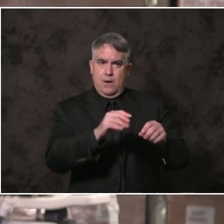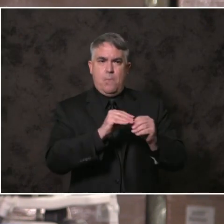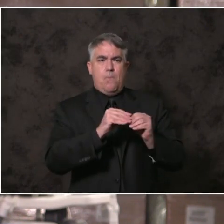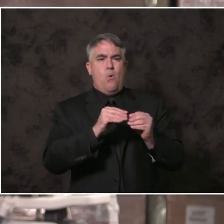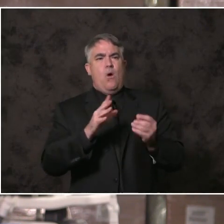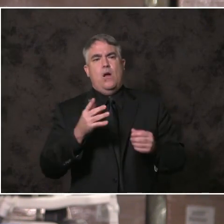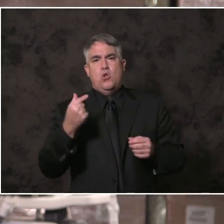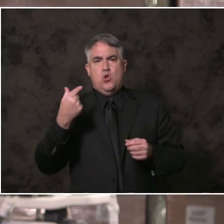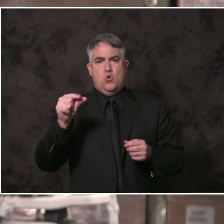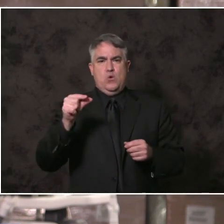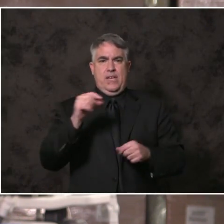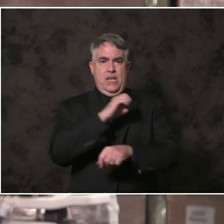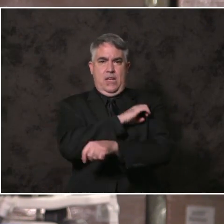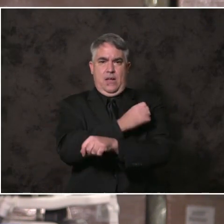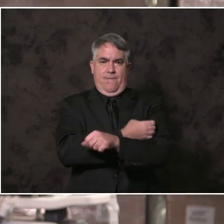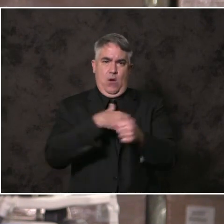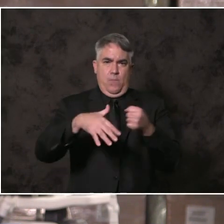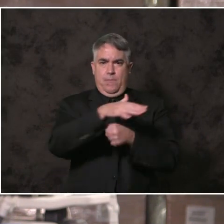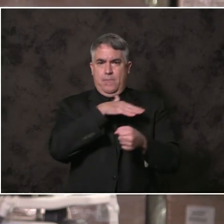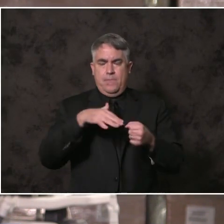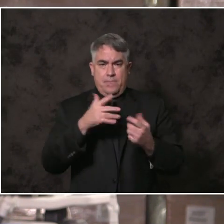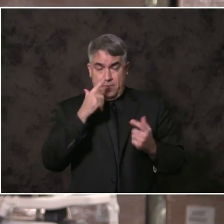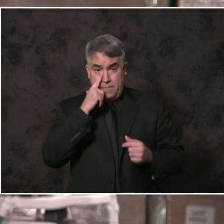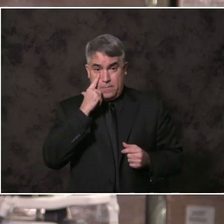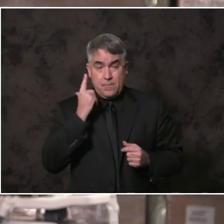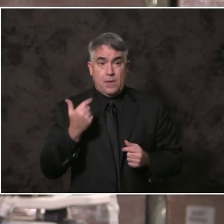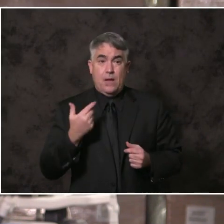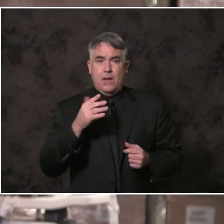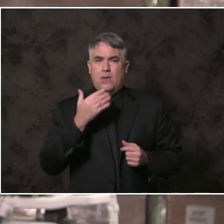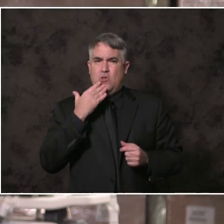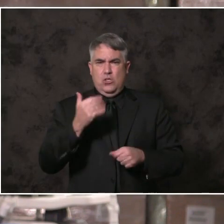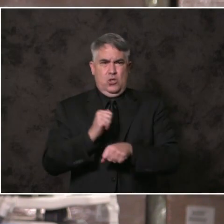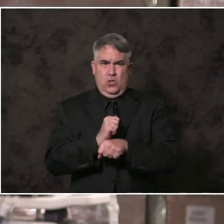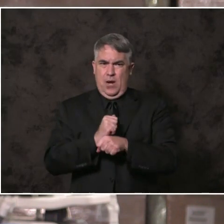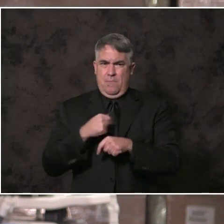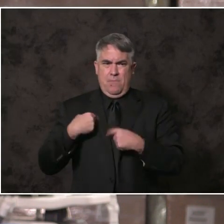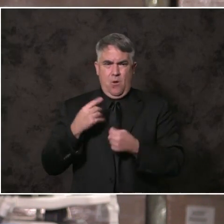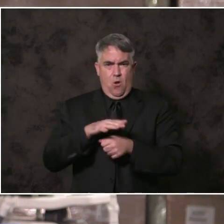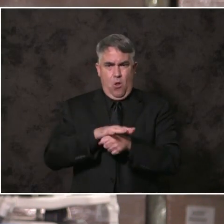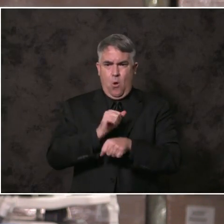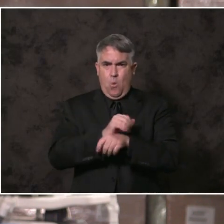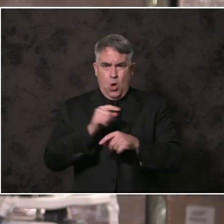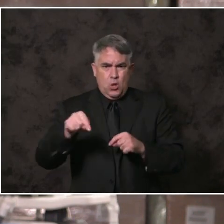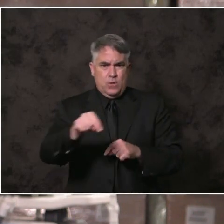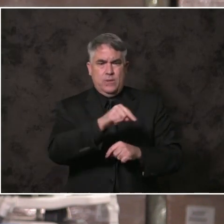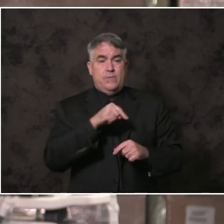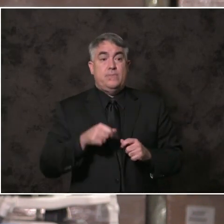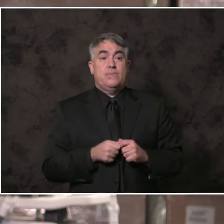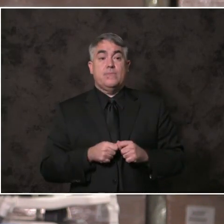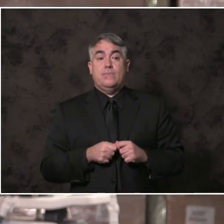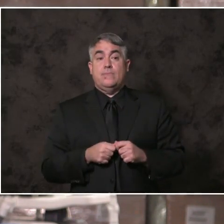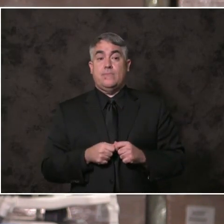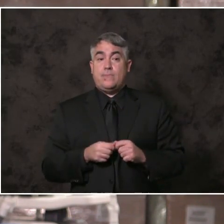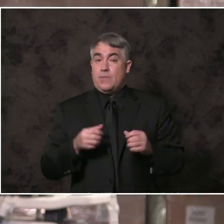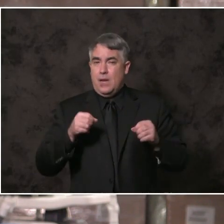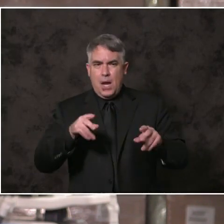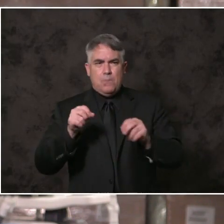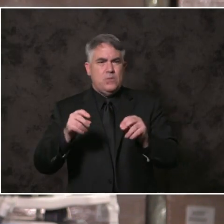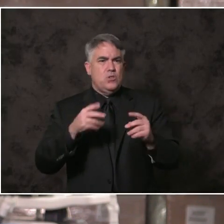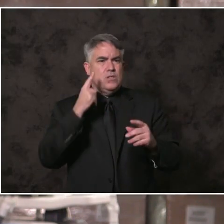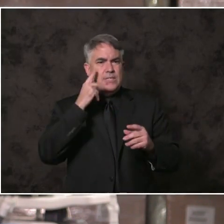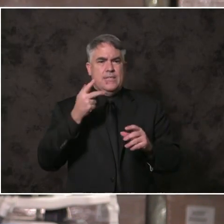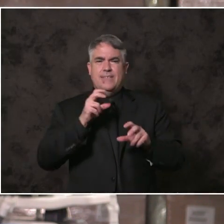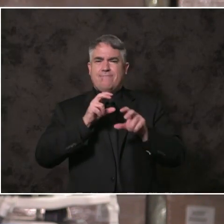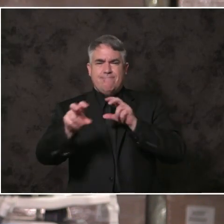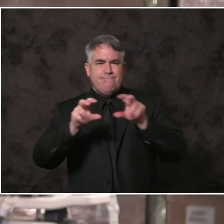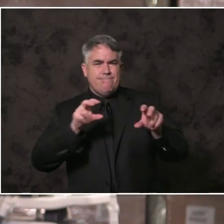investments will go to creating good jobs for local workers. The opportunity to see generational investments in infrastructure